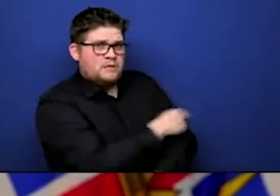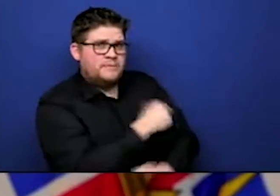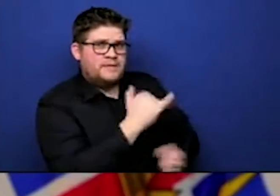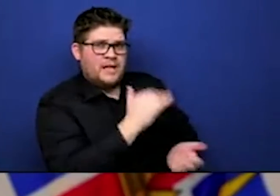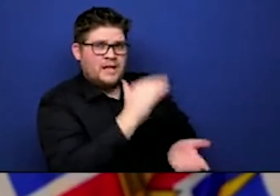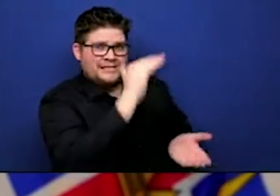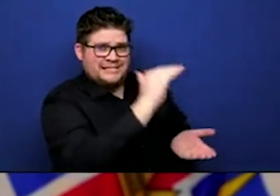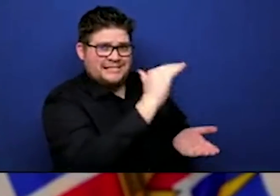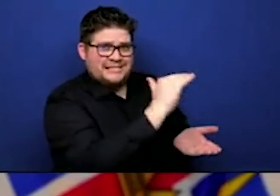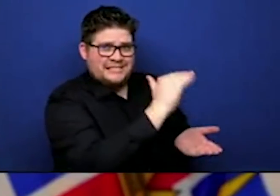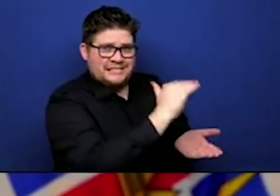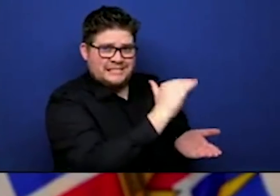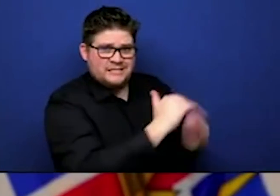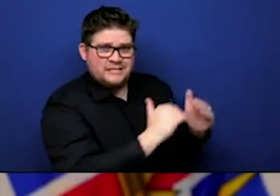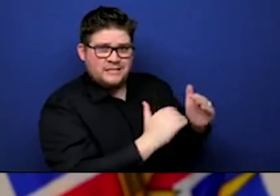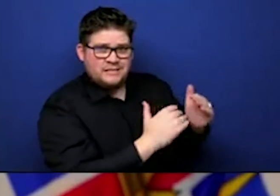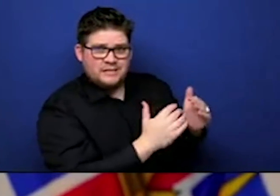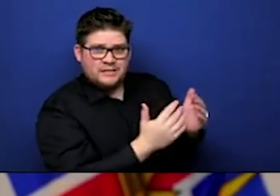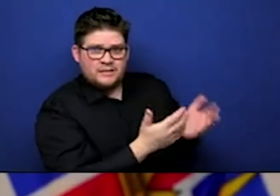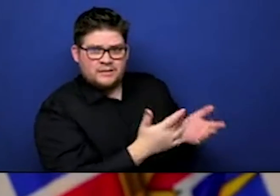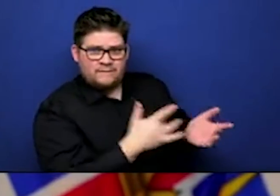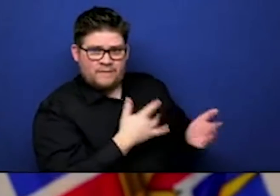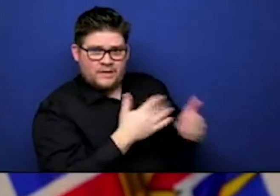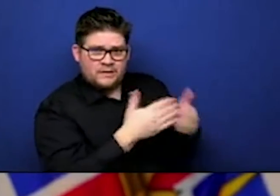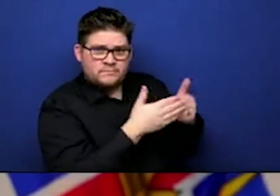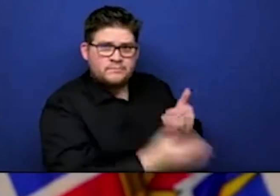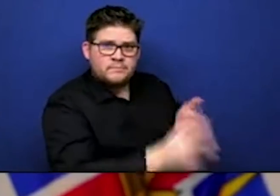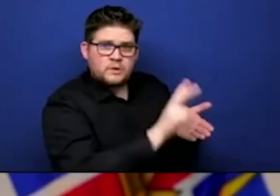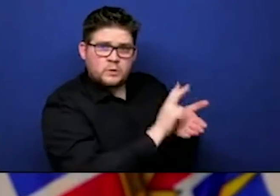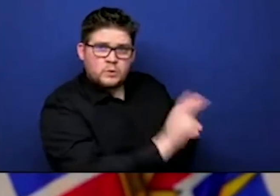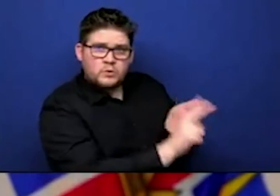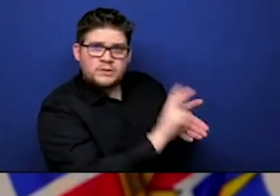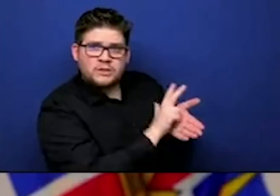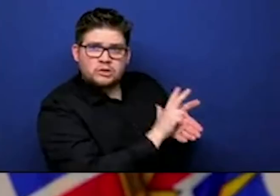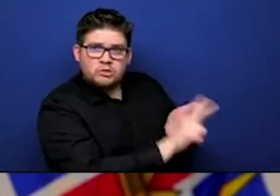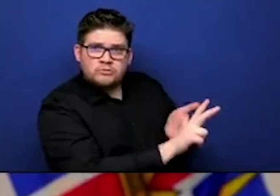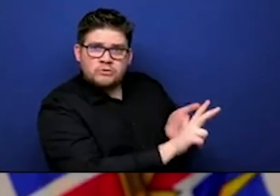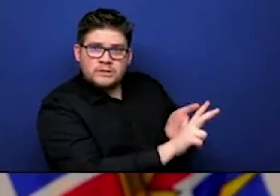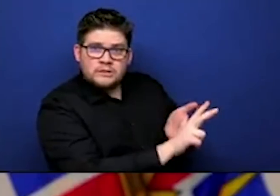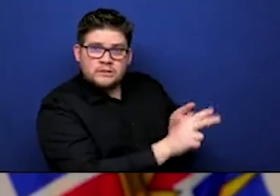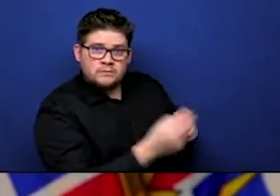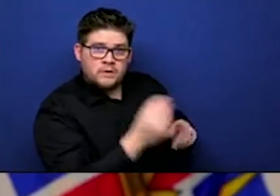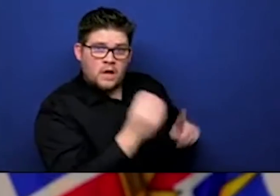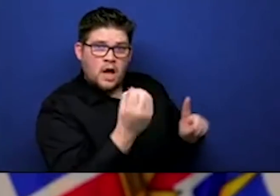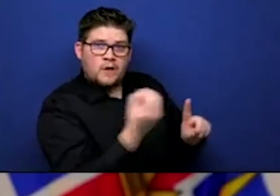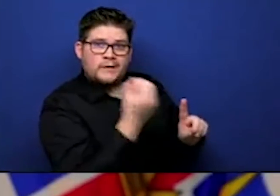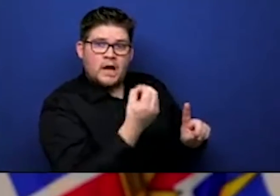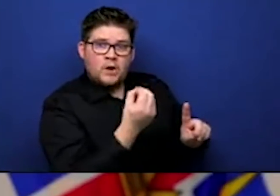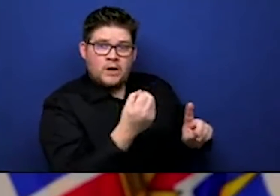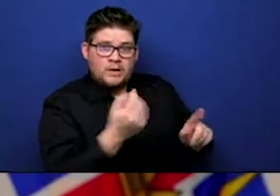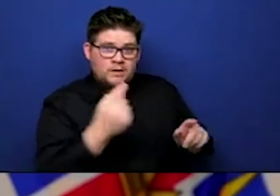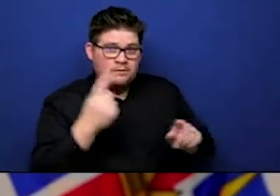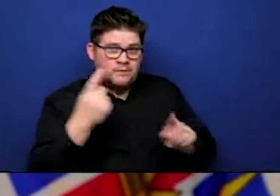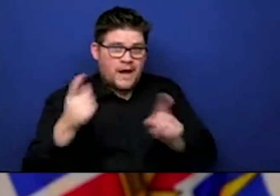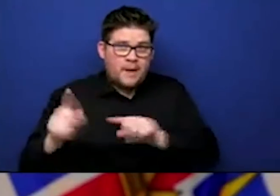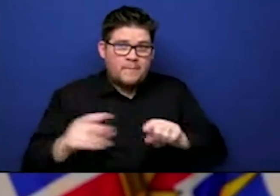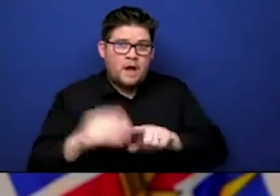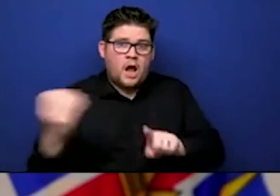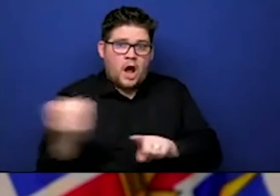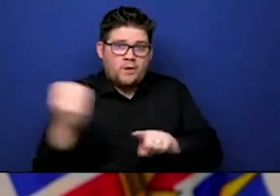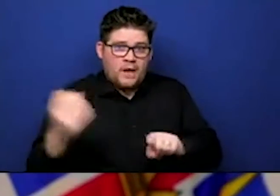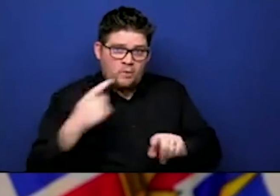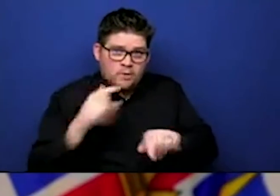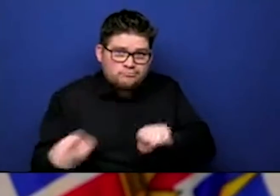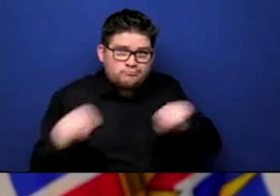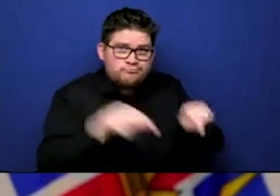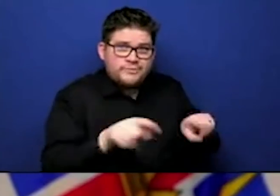feeling about the coming weeks, particularly watching the pattern in Ontario? Yeah. Obviously, this